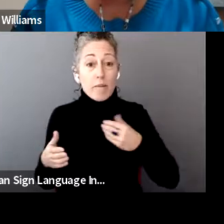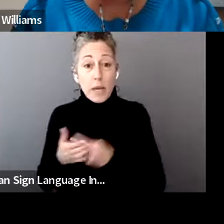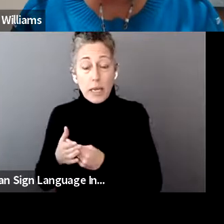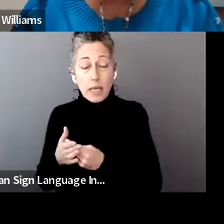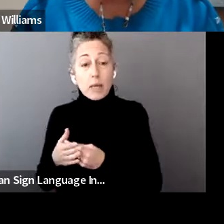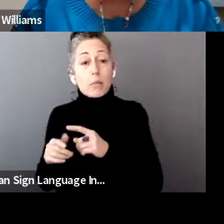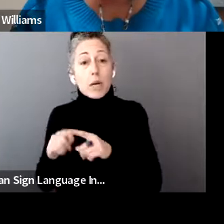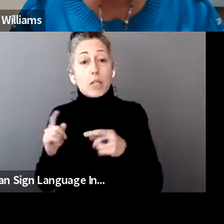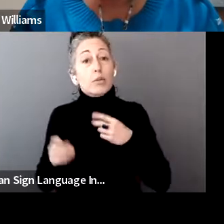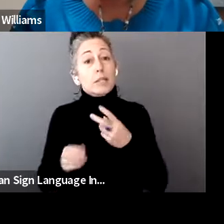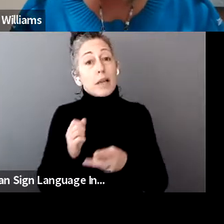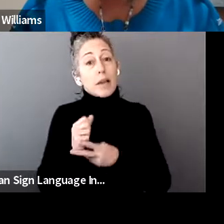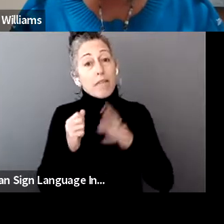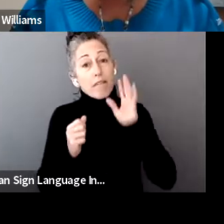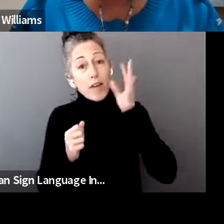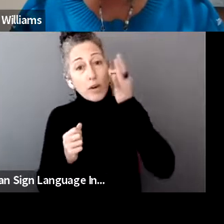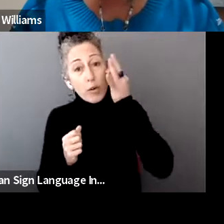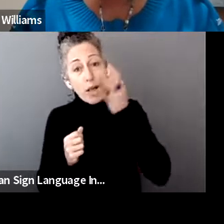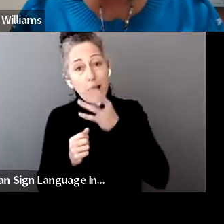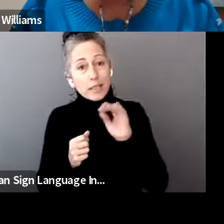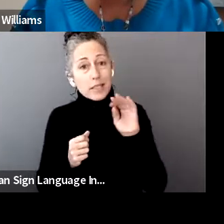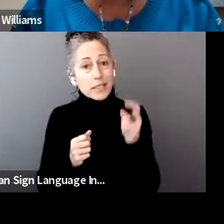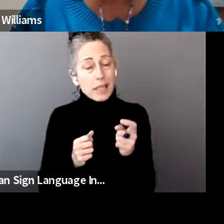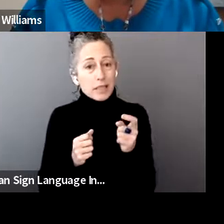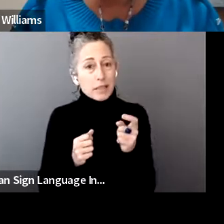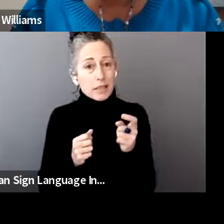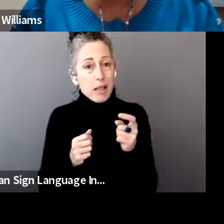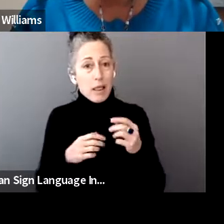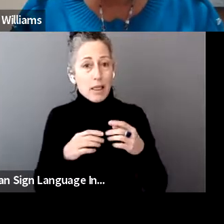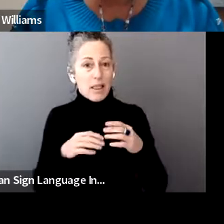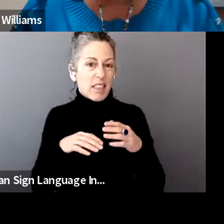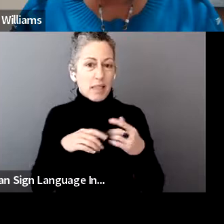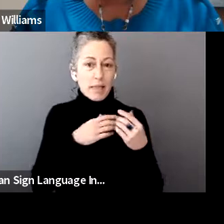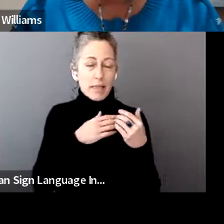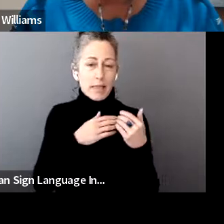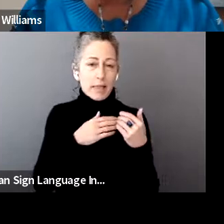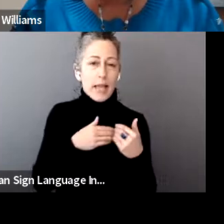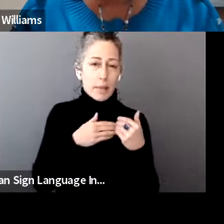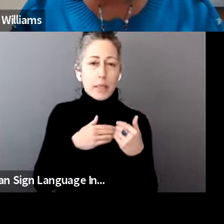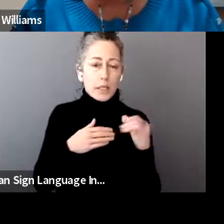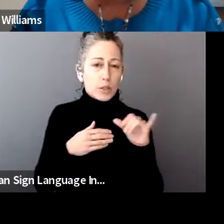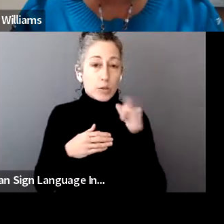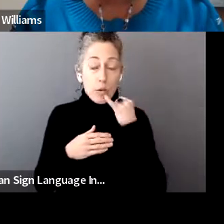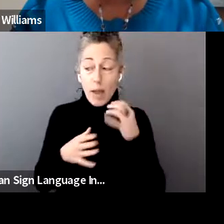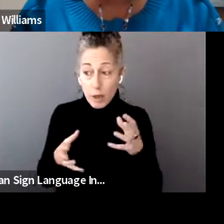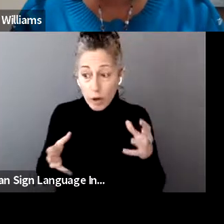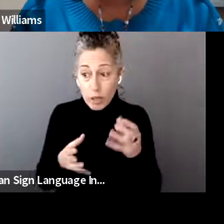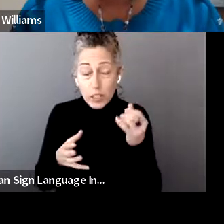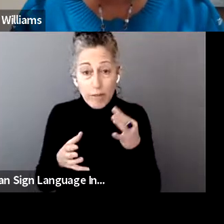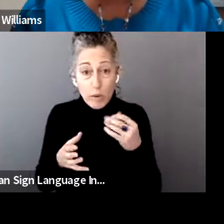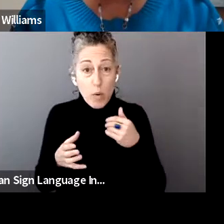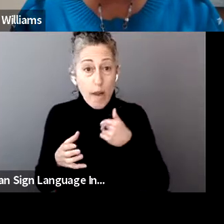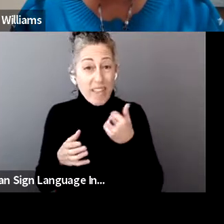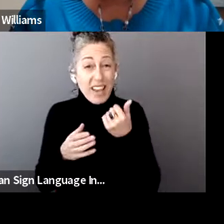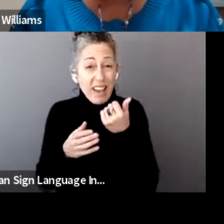your federal and state tax liability as well. So if I encourage you, if you have anything,